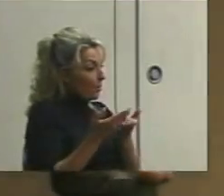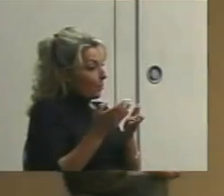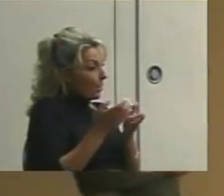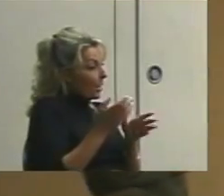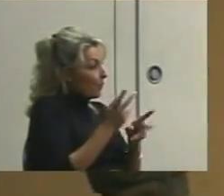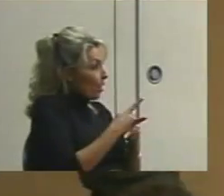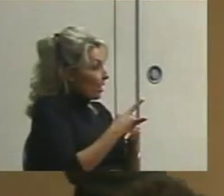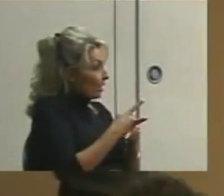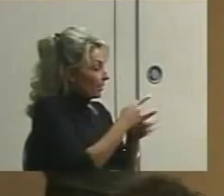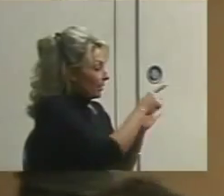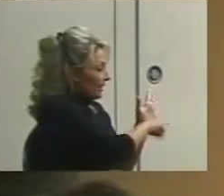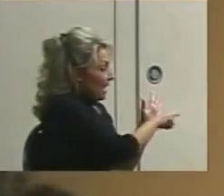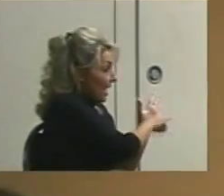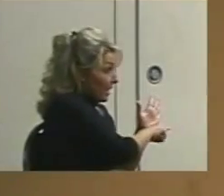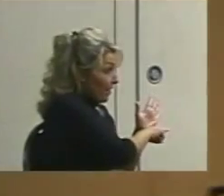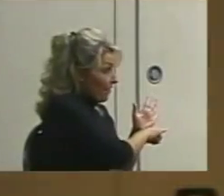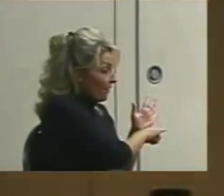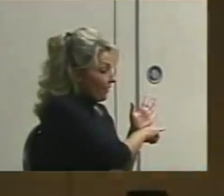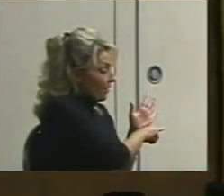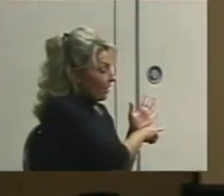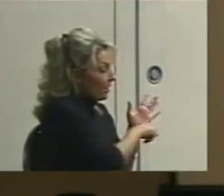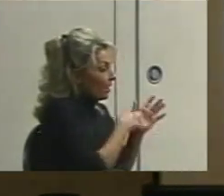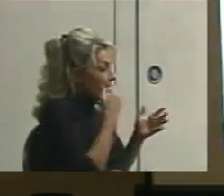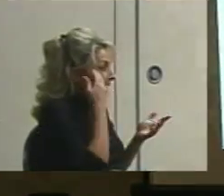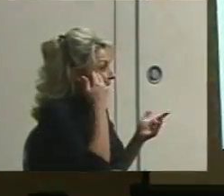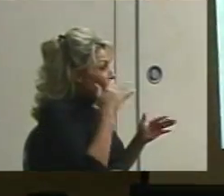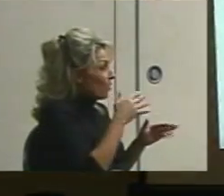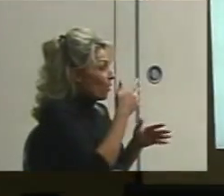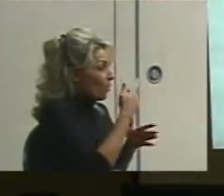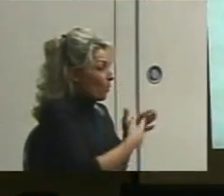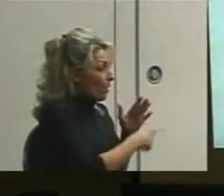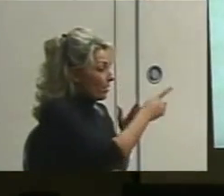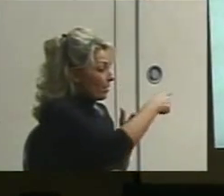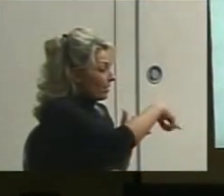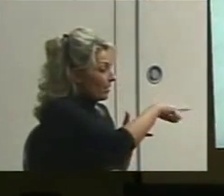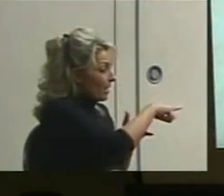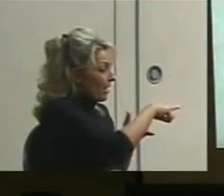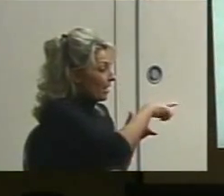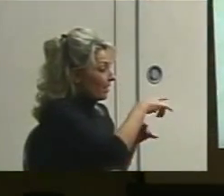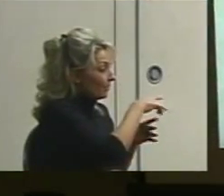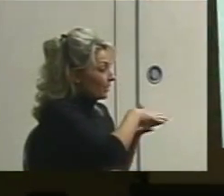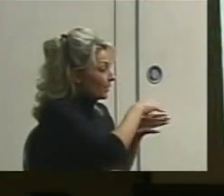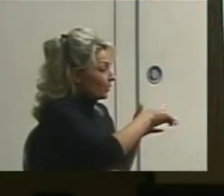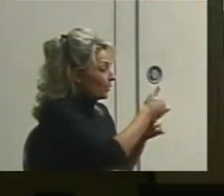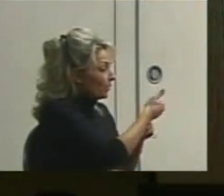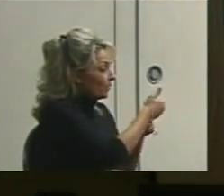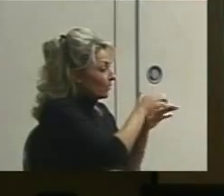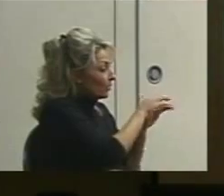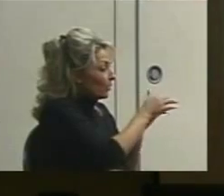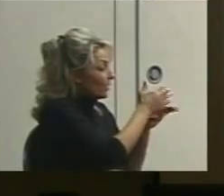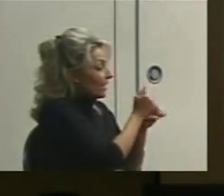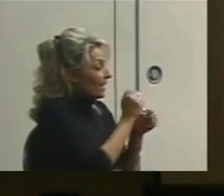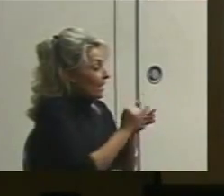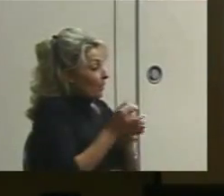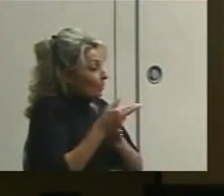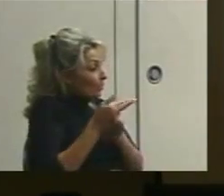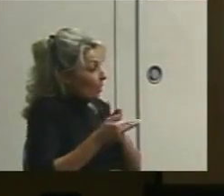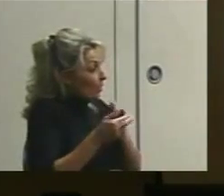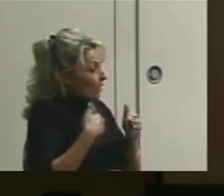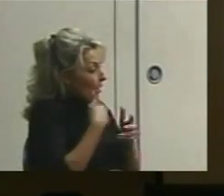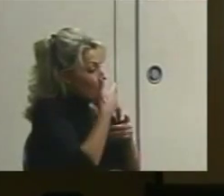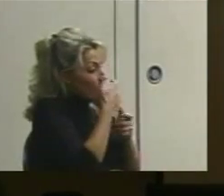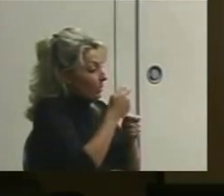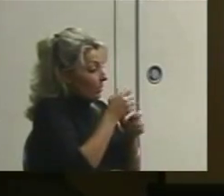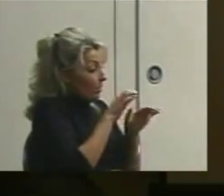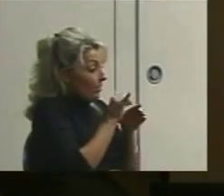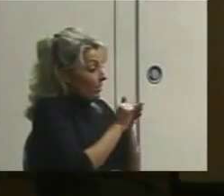The disadvantage, I don't really know what they were doing to get that. So I'm interested in this. Does this kid hang